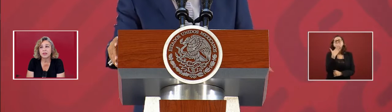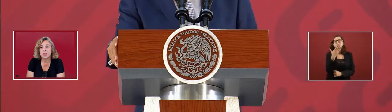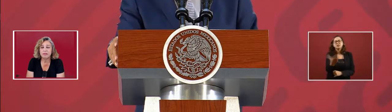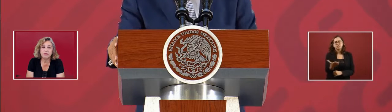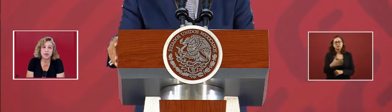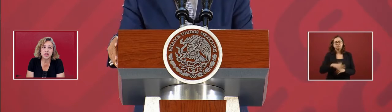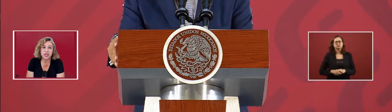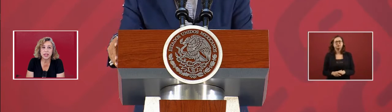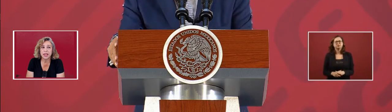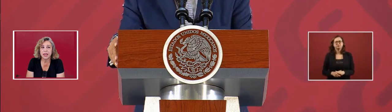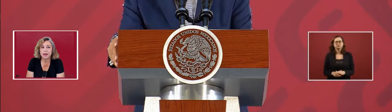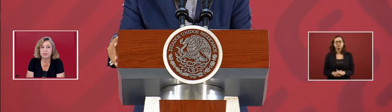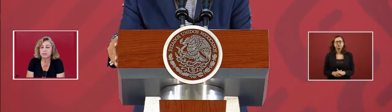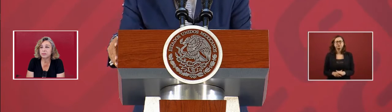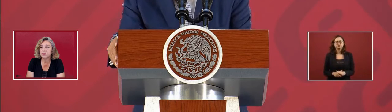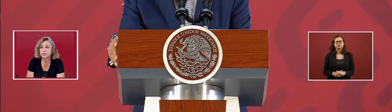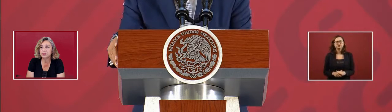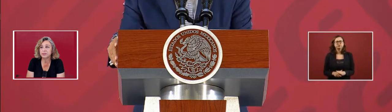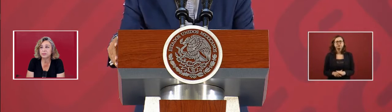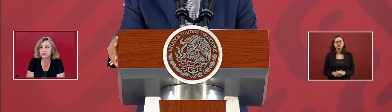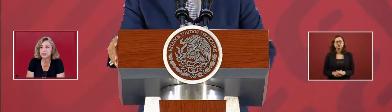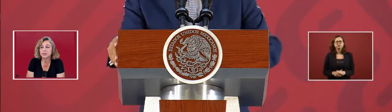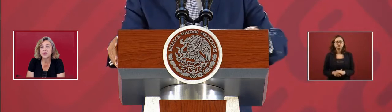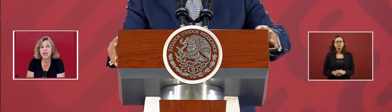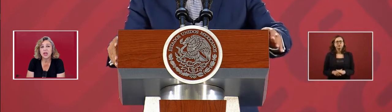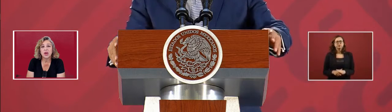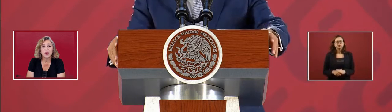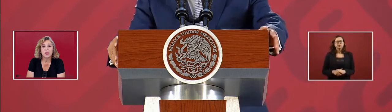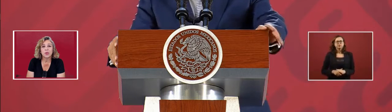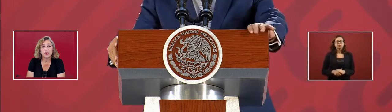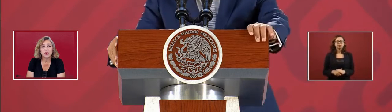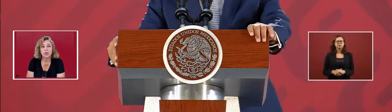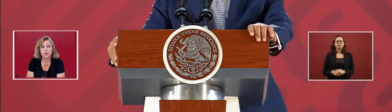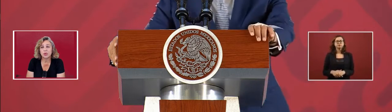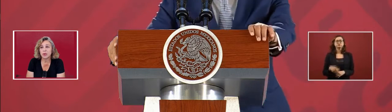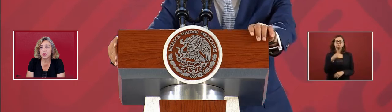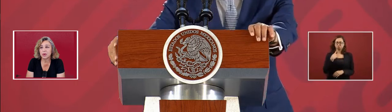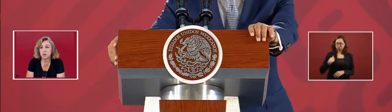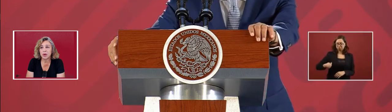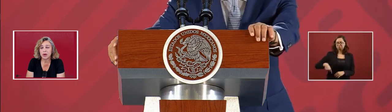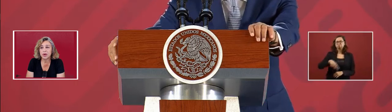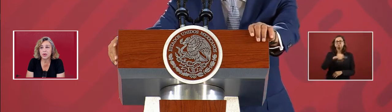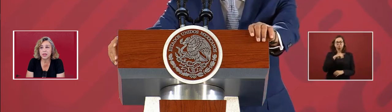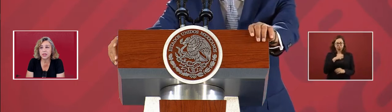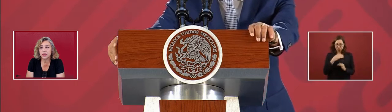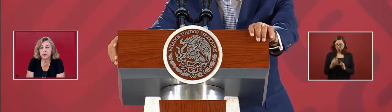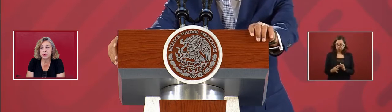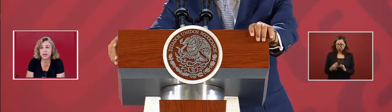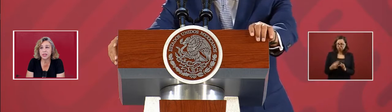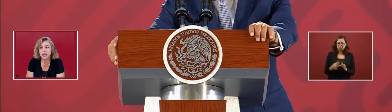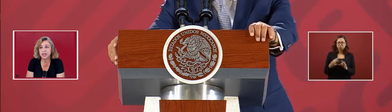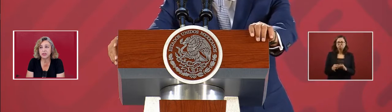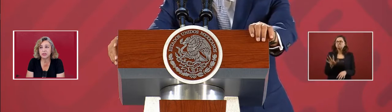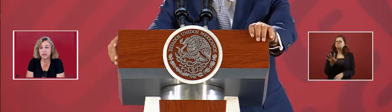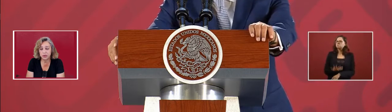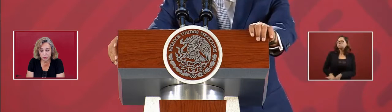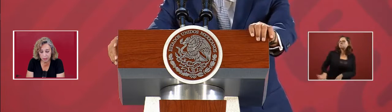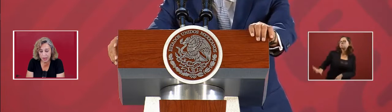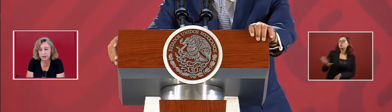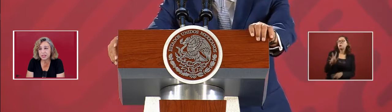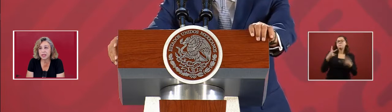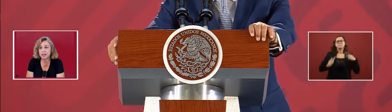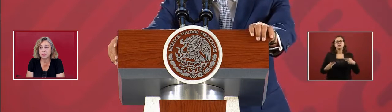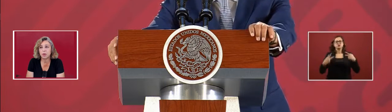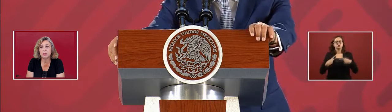That fortunately, we are going to continue to